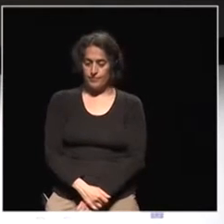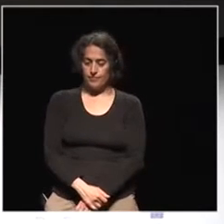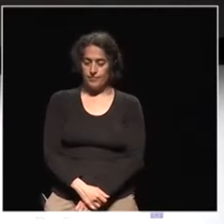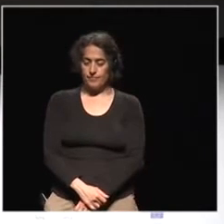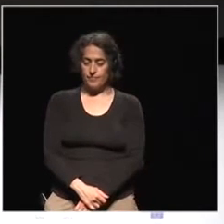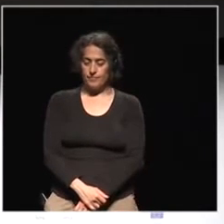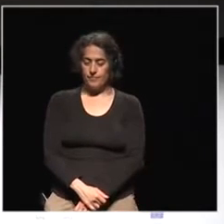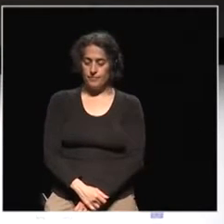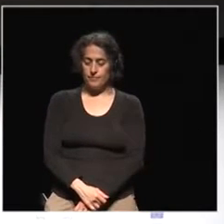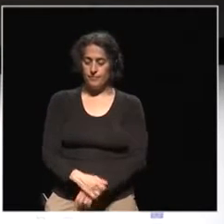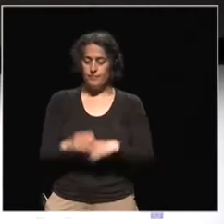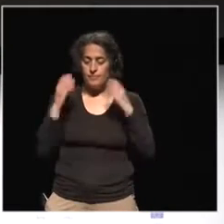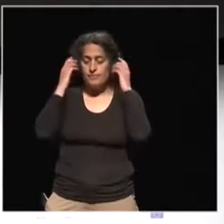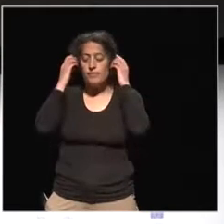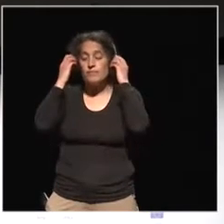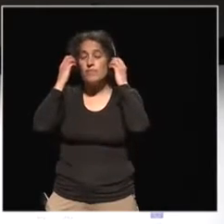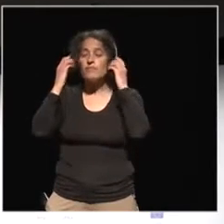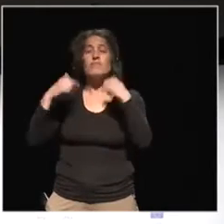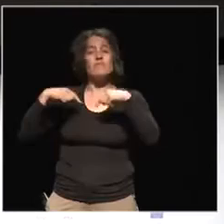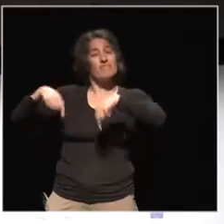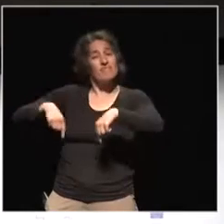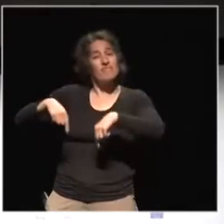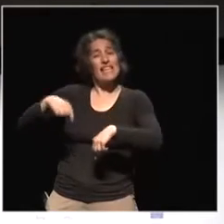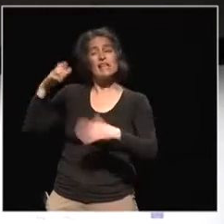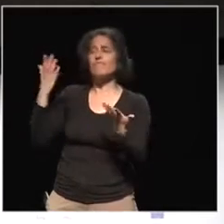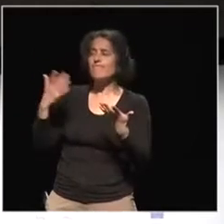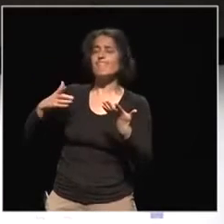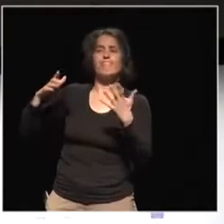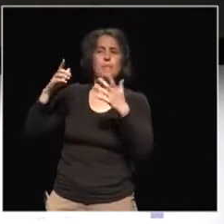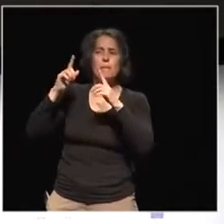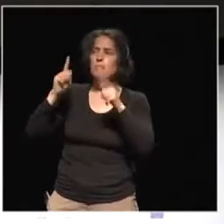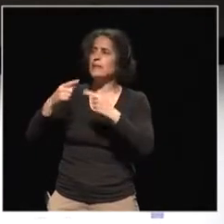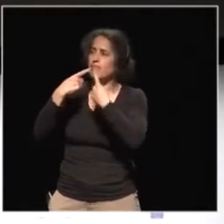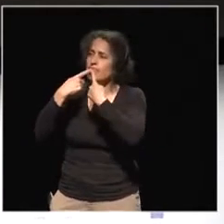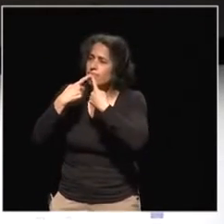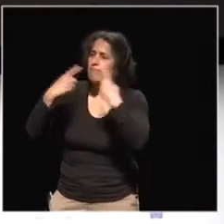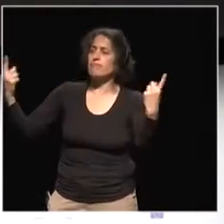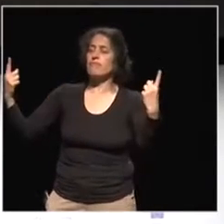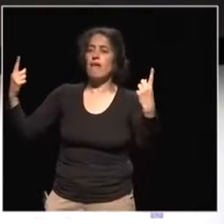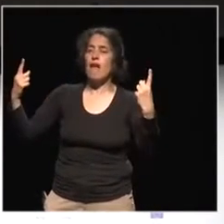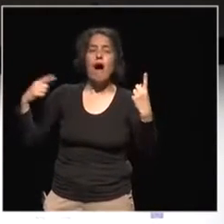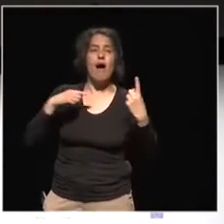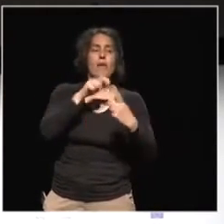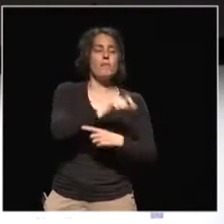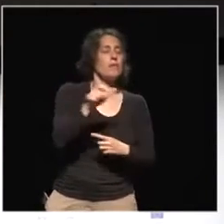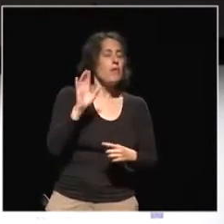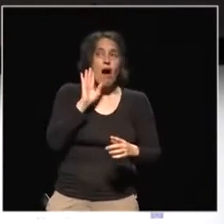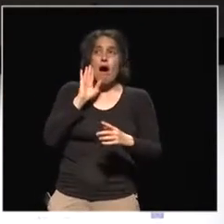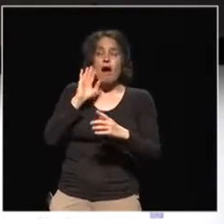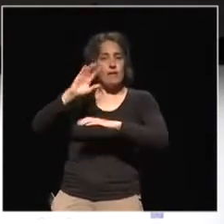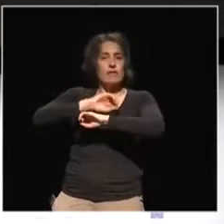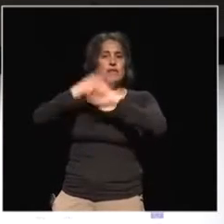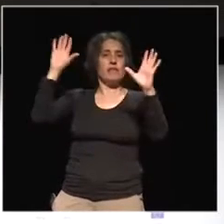What we need today is a very simple message that captures the imagination of the people of the world.